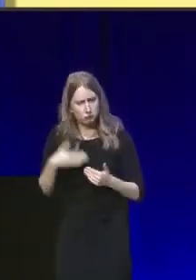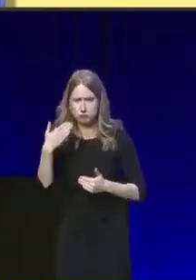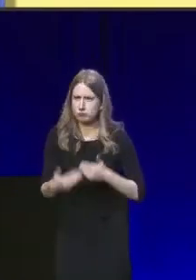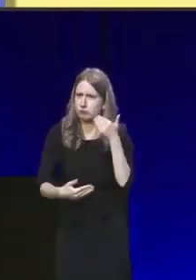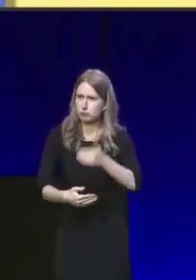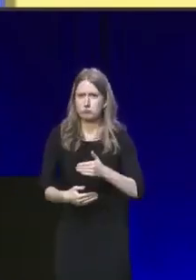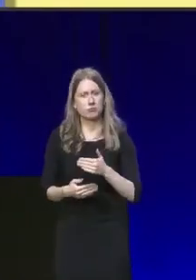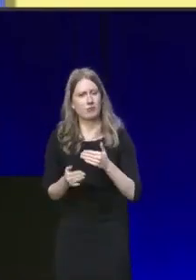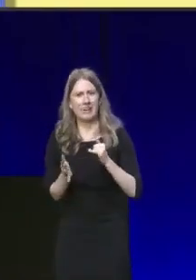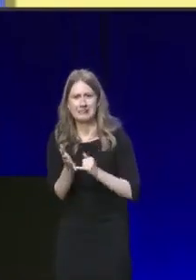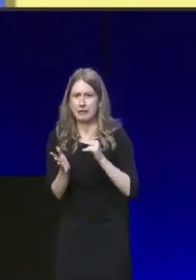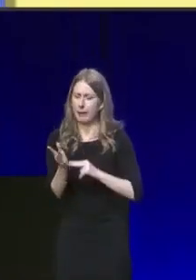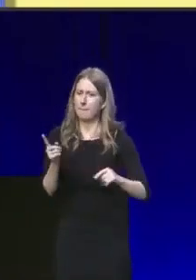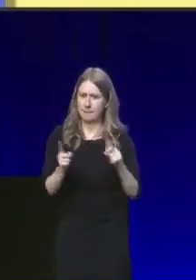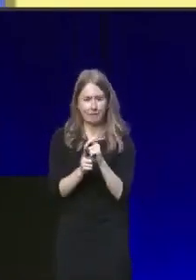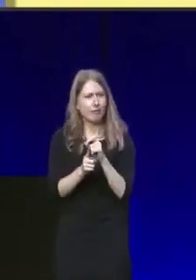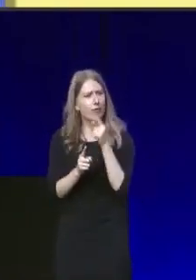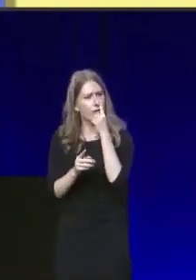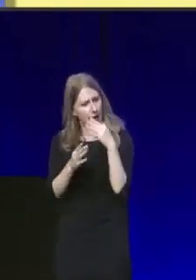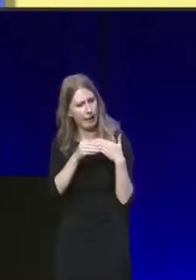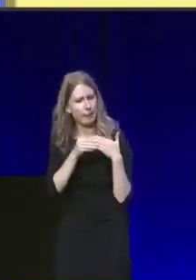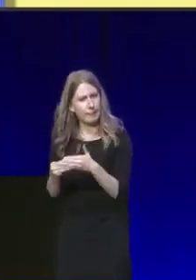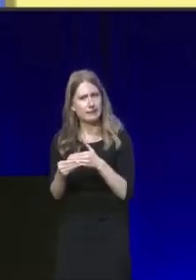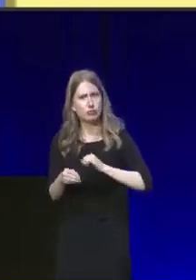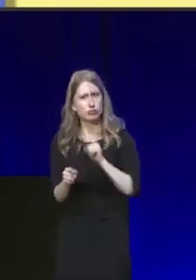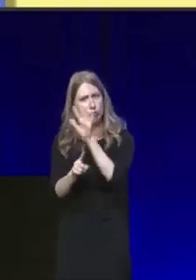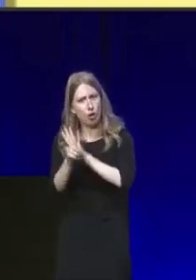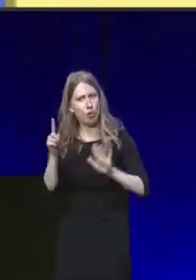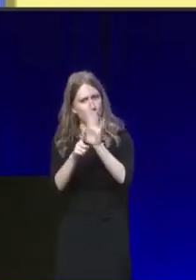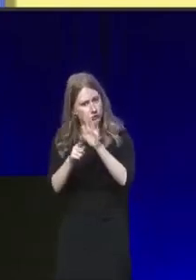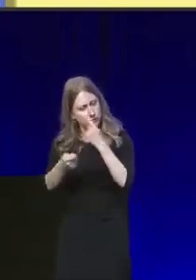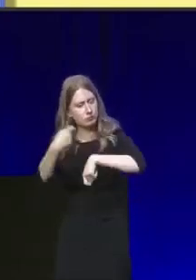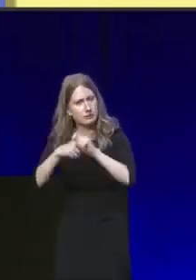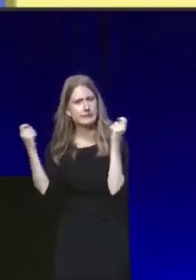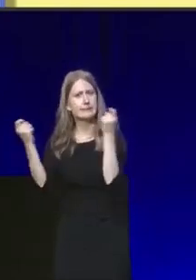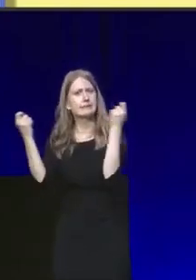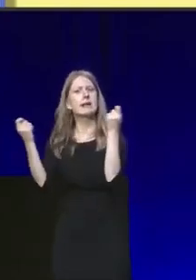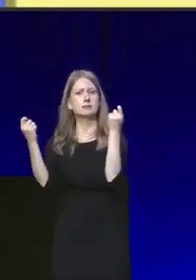National Party that is able to lead our country to success.